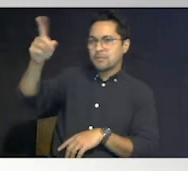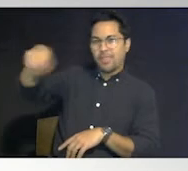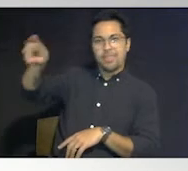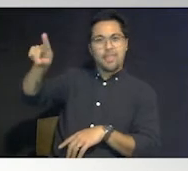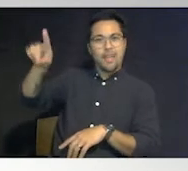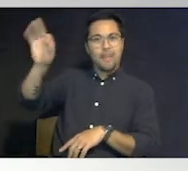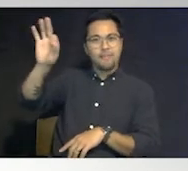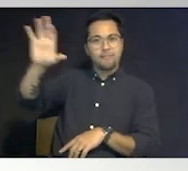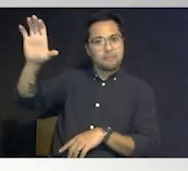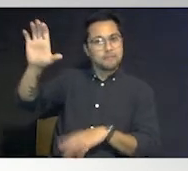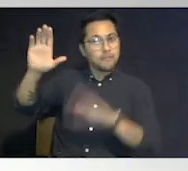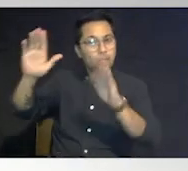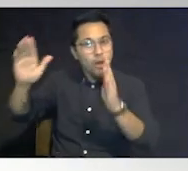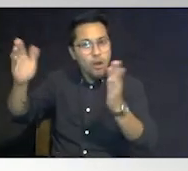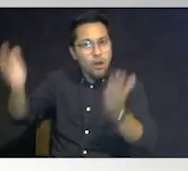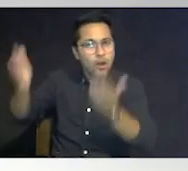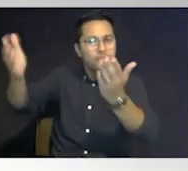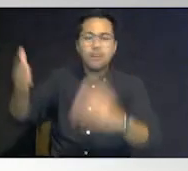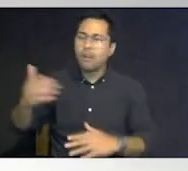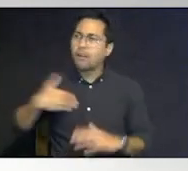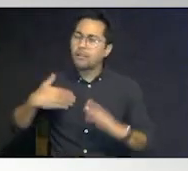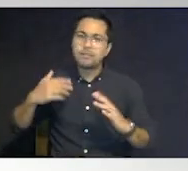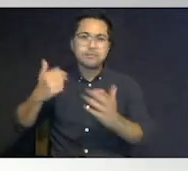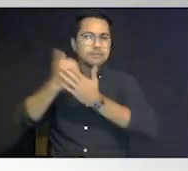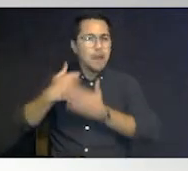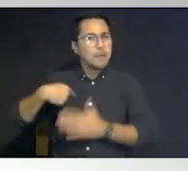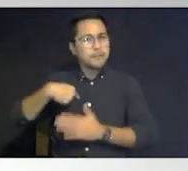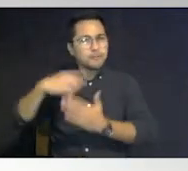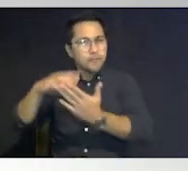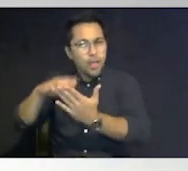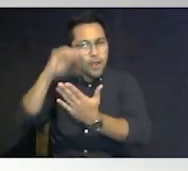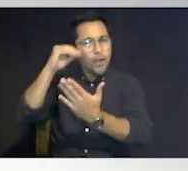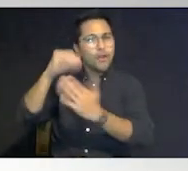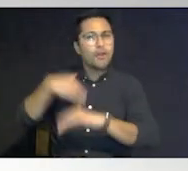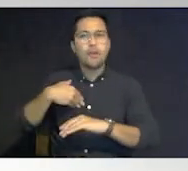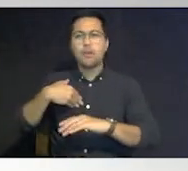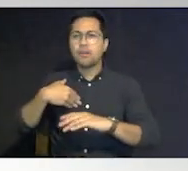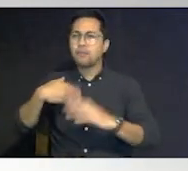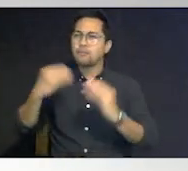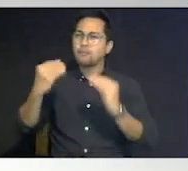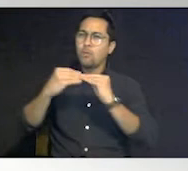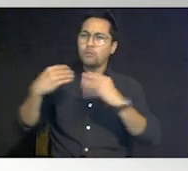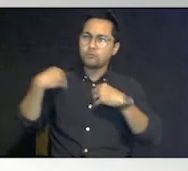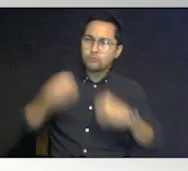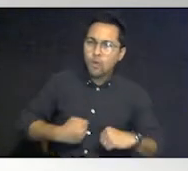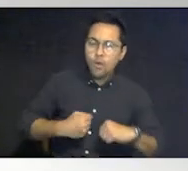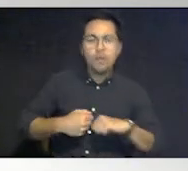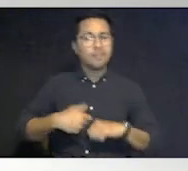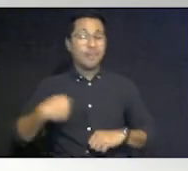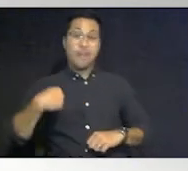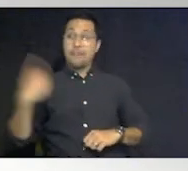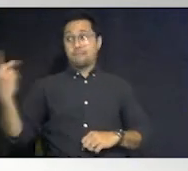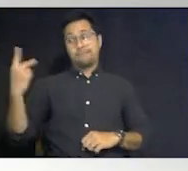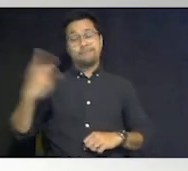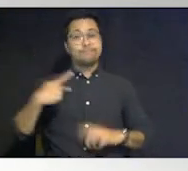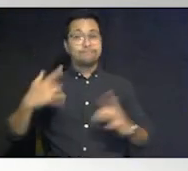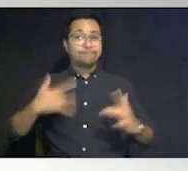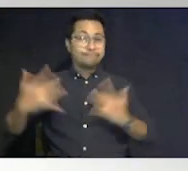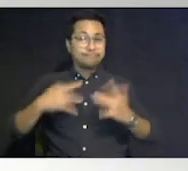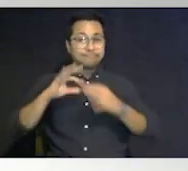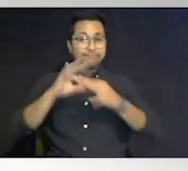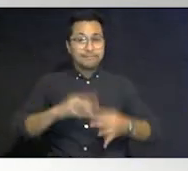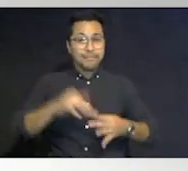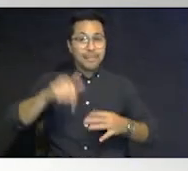to learn to be stronger and of course you know my they're very excited about this particular topic about